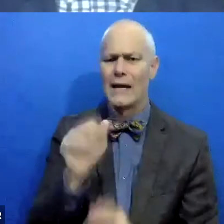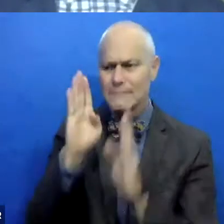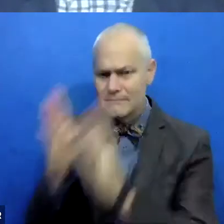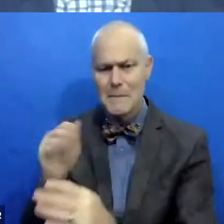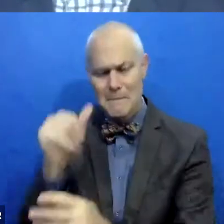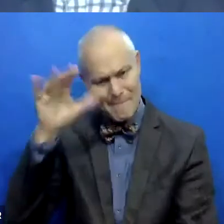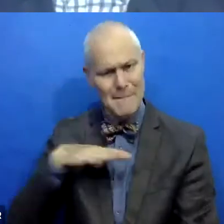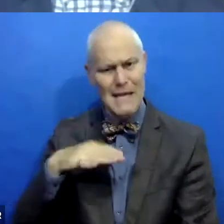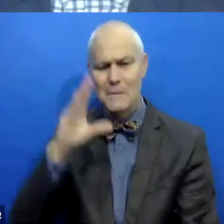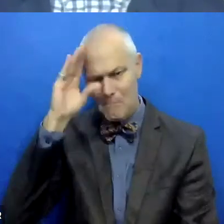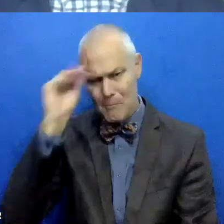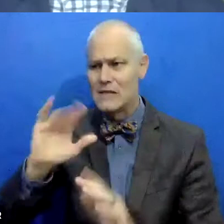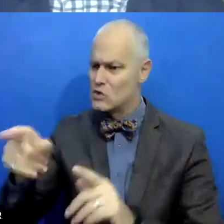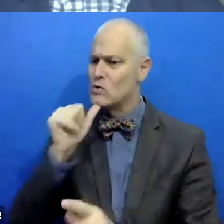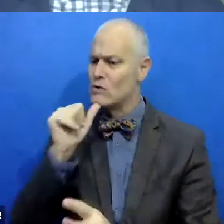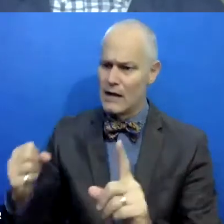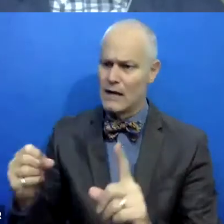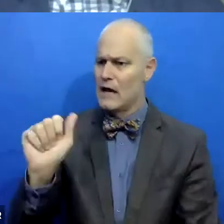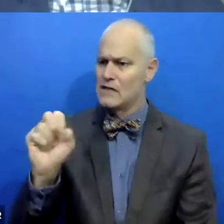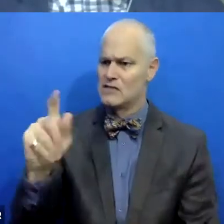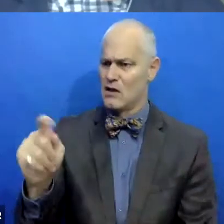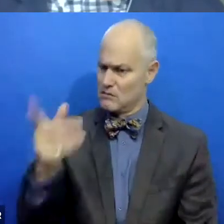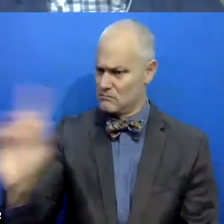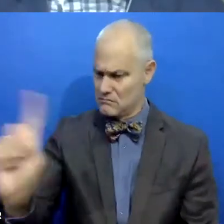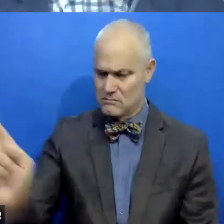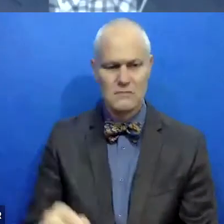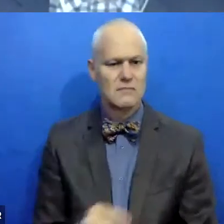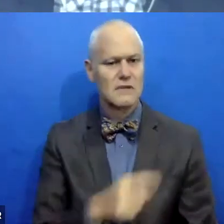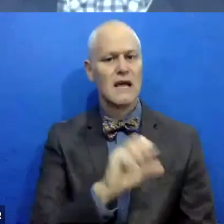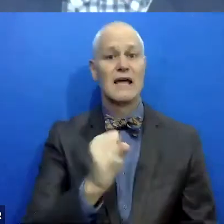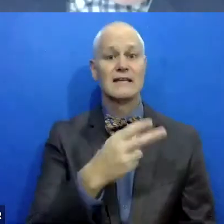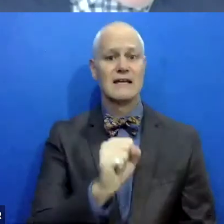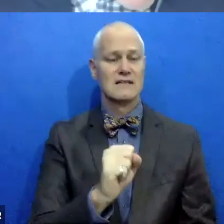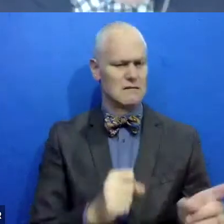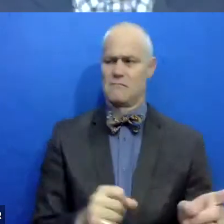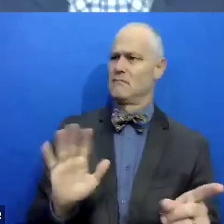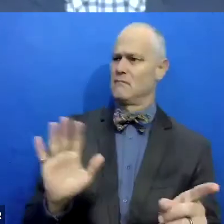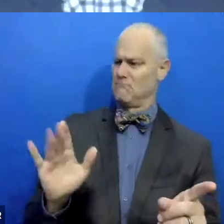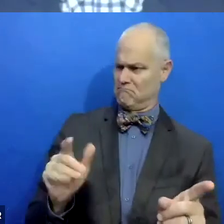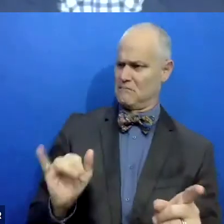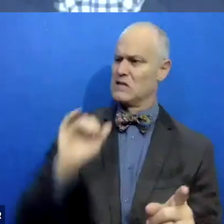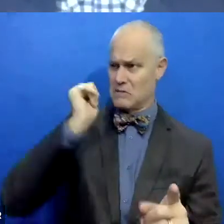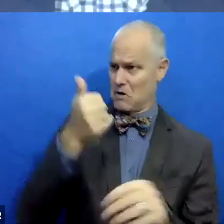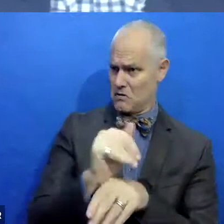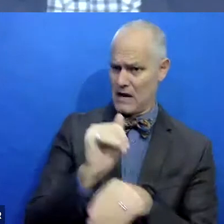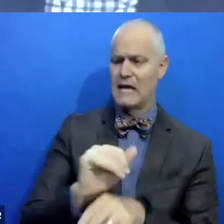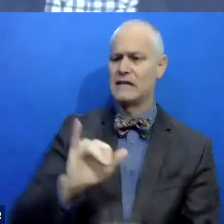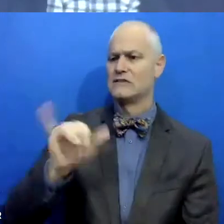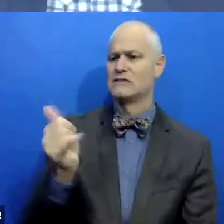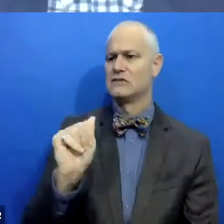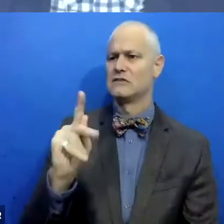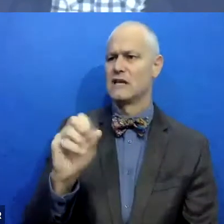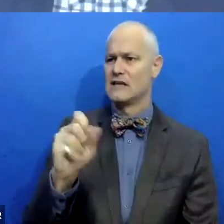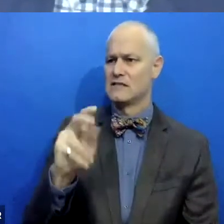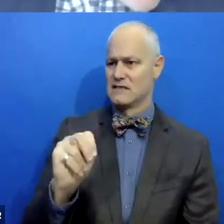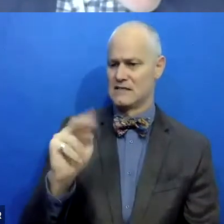how not to assault or why not to assault? And he said, you should go to this talk tomorrow night. This guy named Jackson Katz is coming to campus.